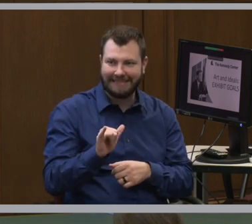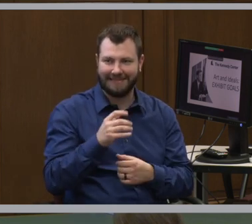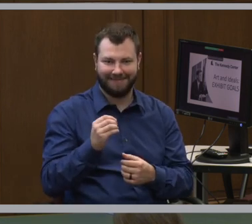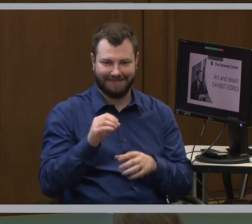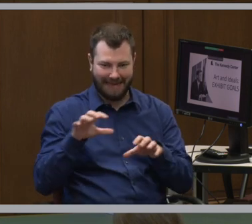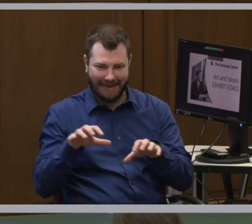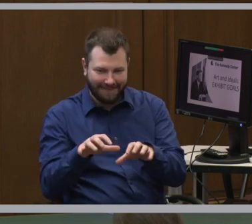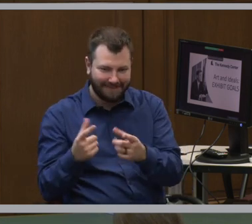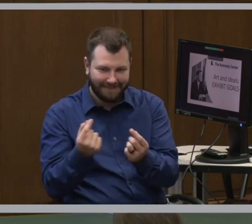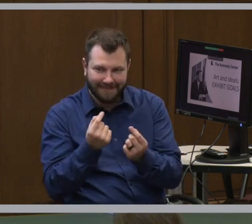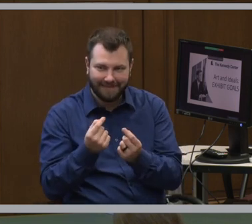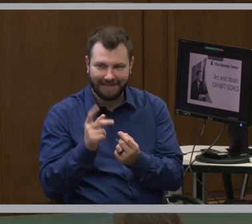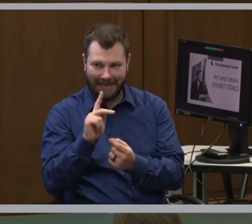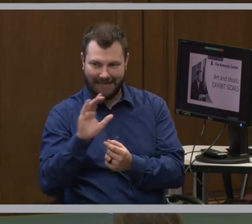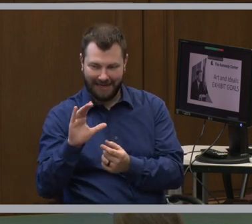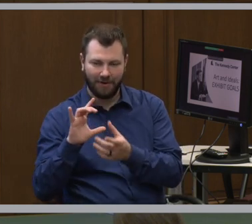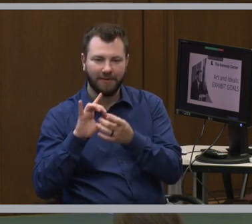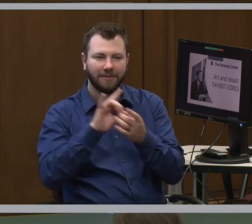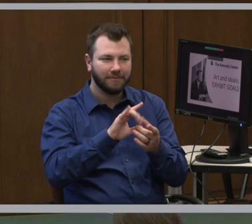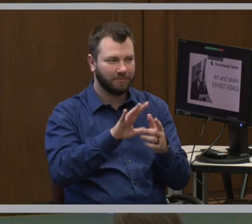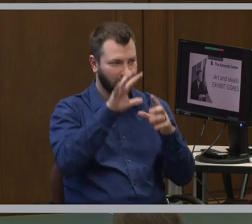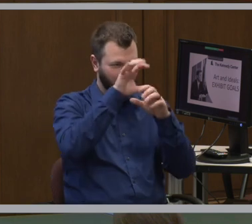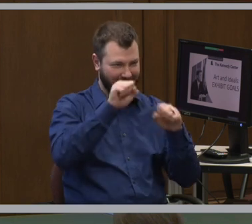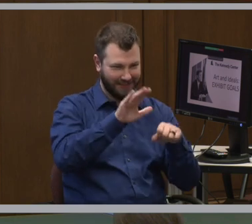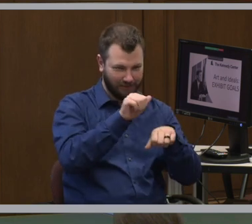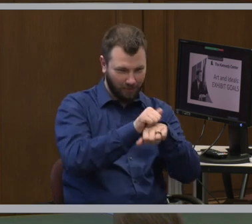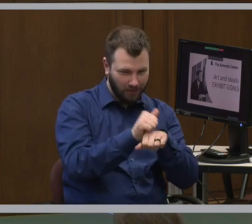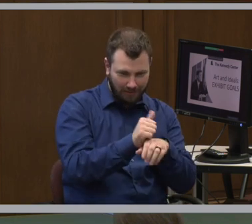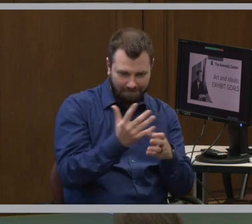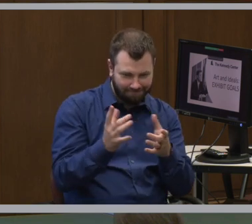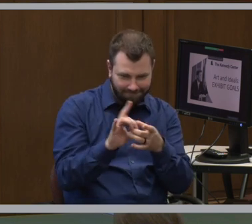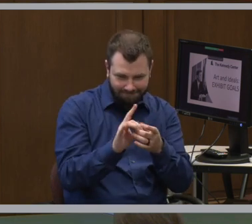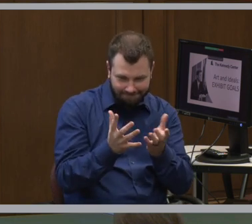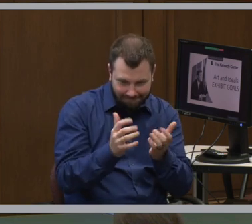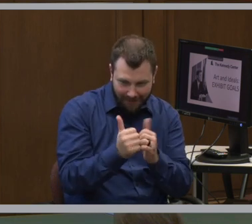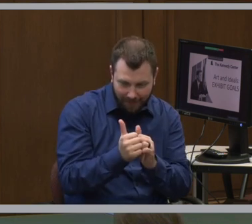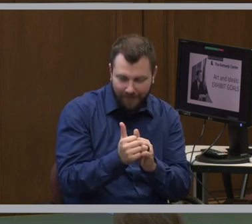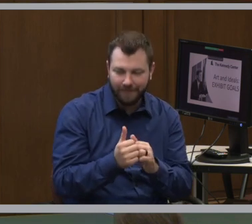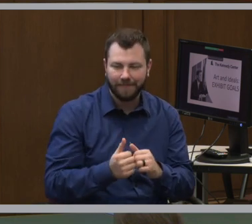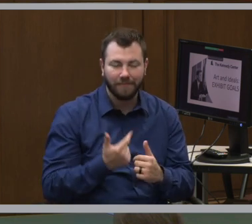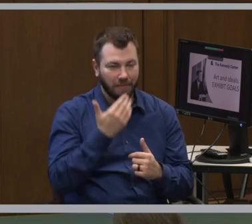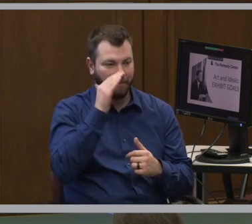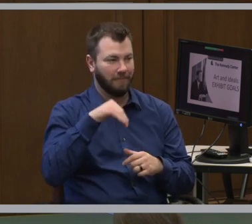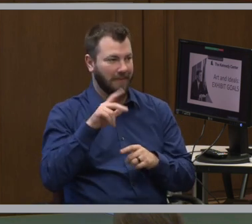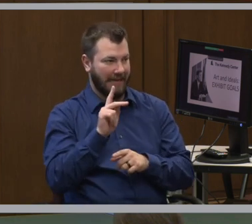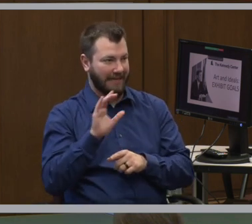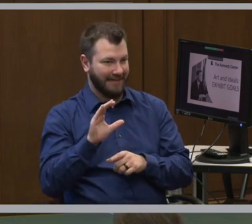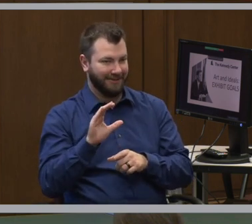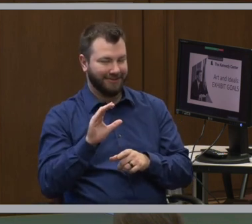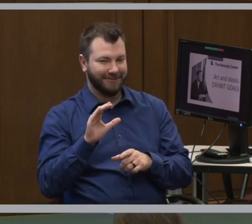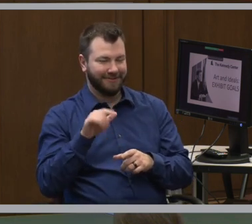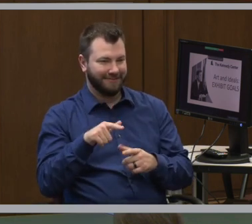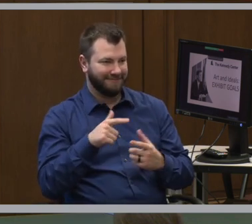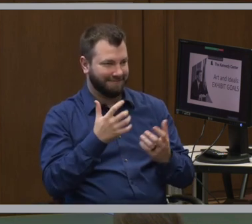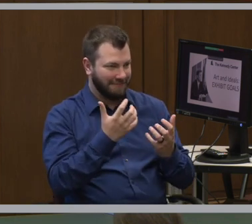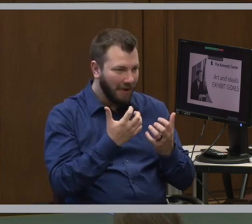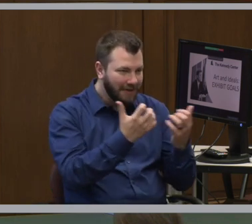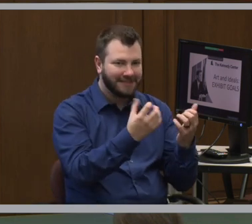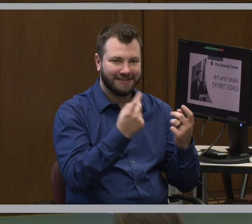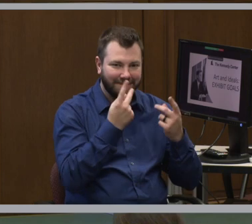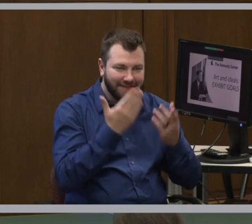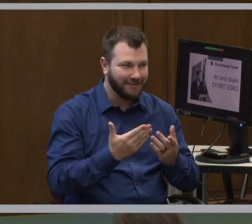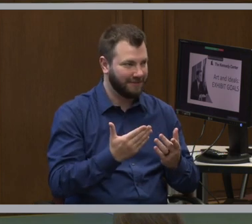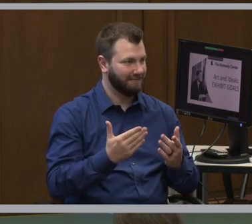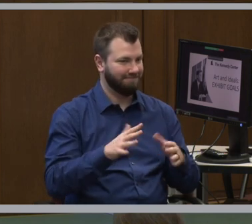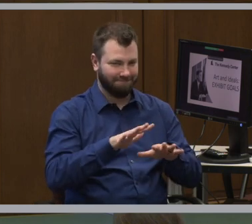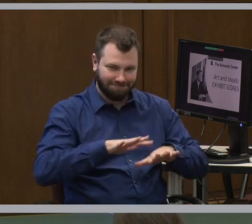connect to his work. We know that the Kennedy Center attracts audiences and visitors from all over,